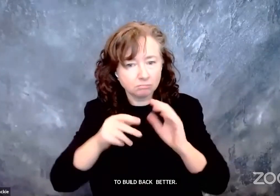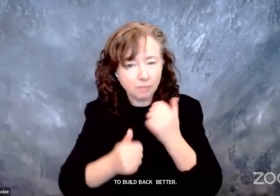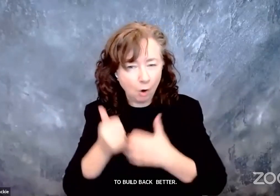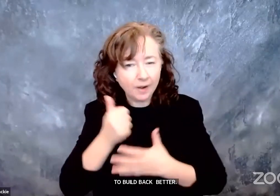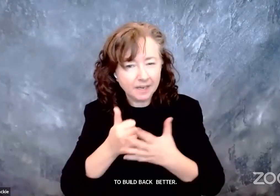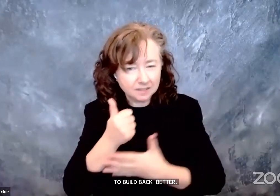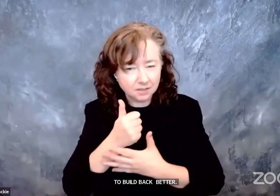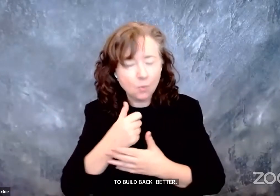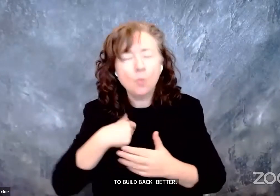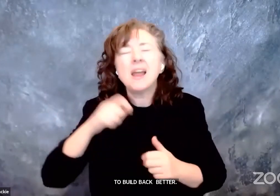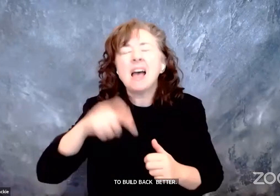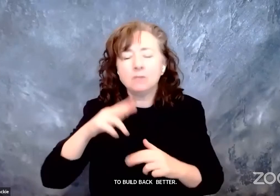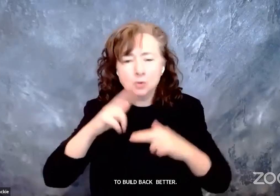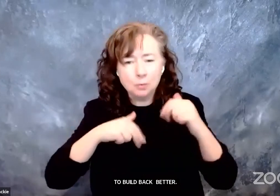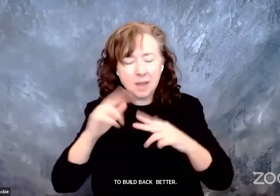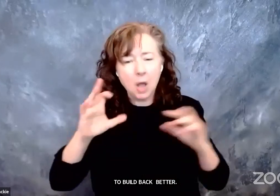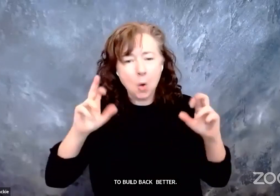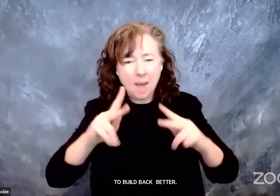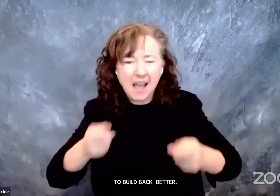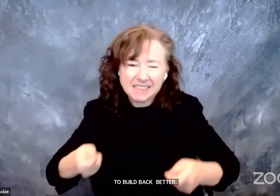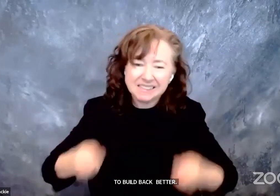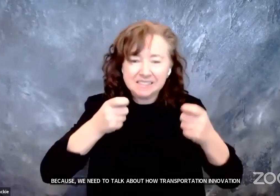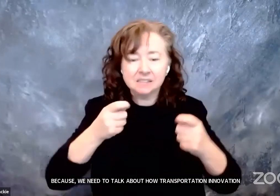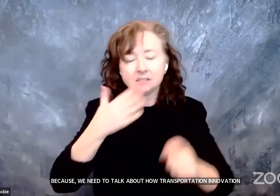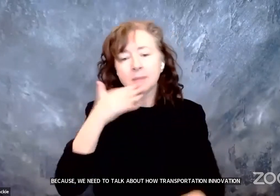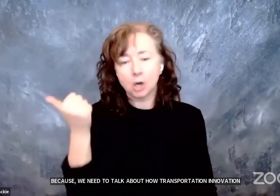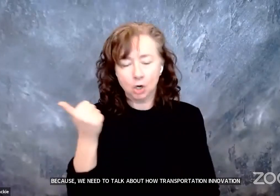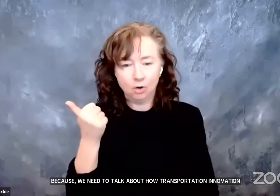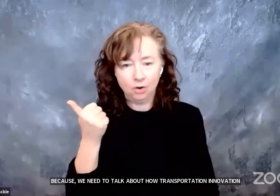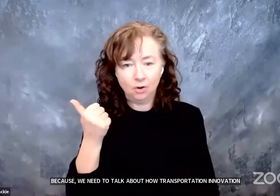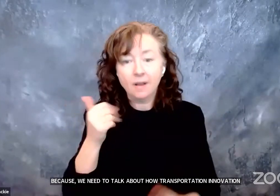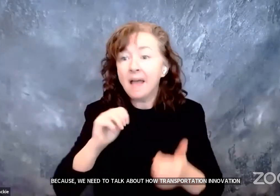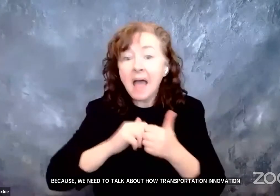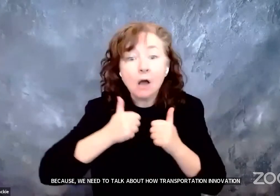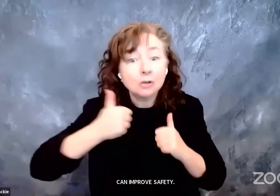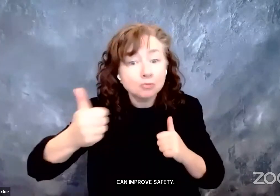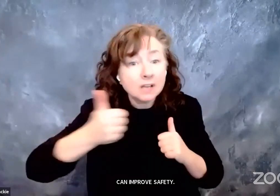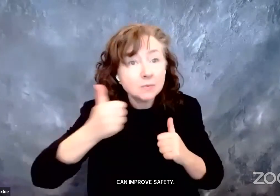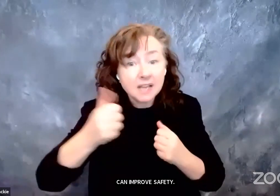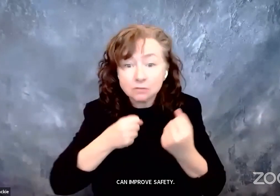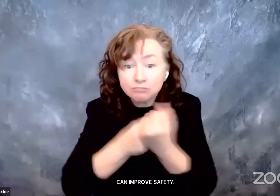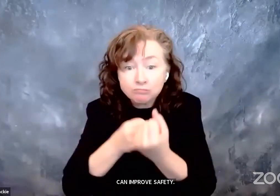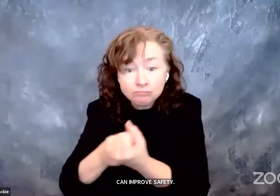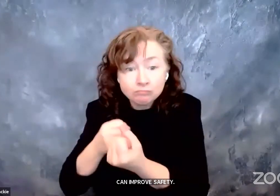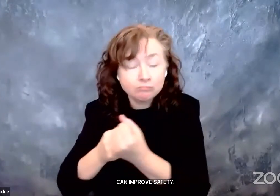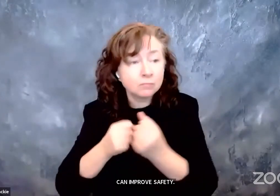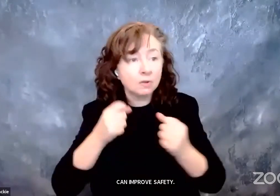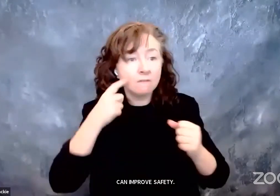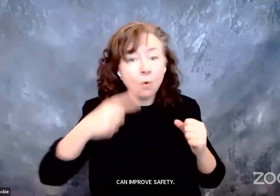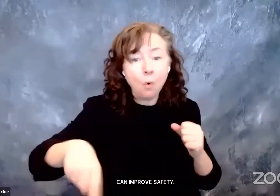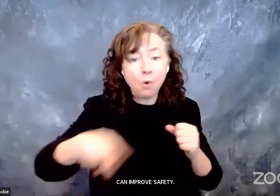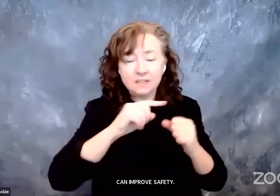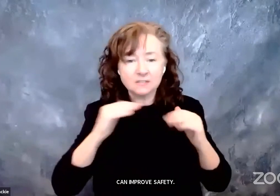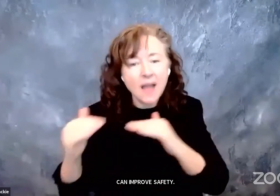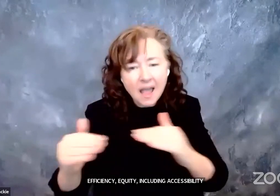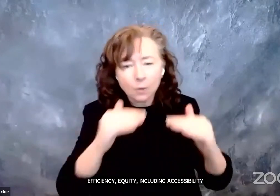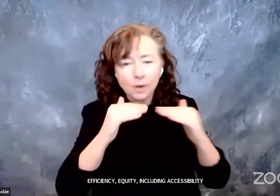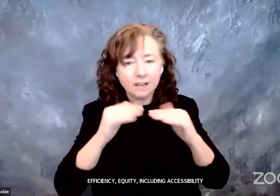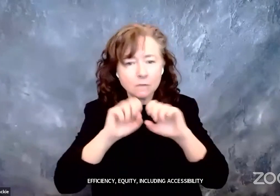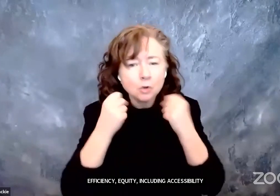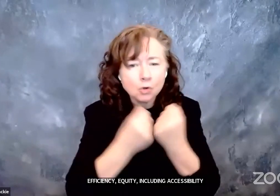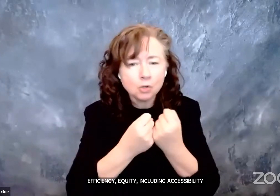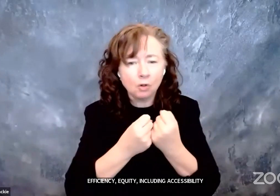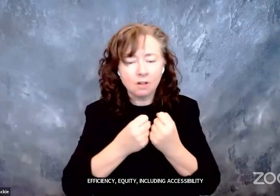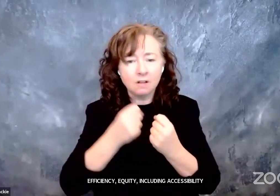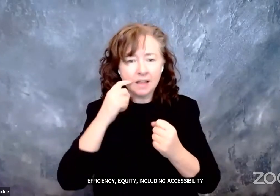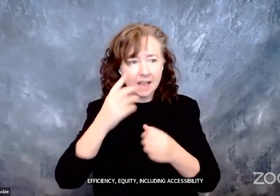talk about how transportation innovation can improve safety, efficiency, equity, including accessibility for all. For